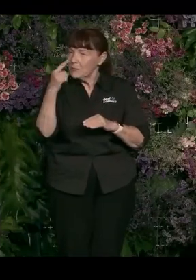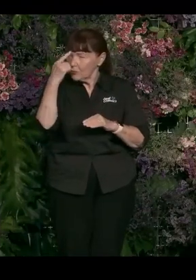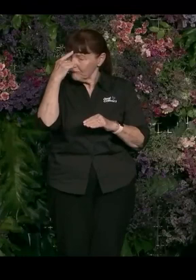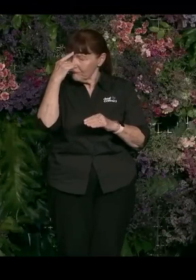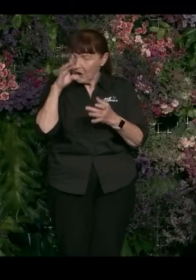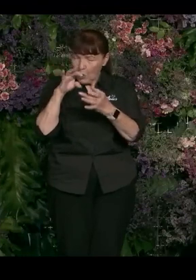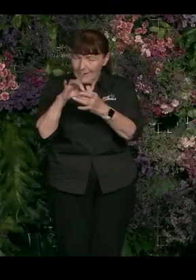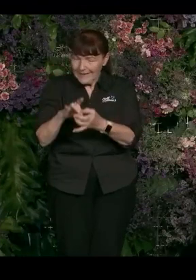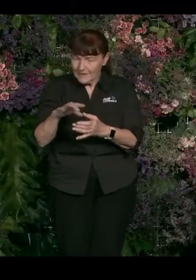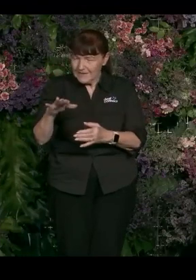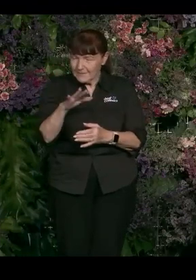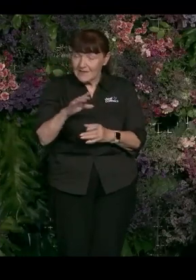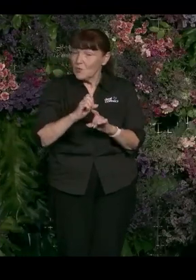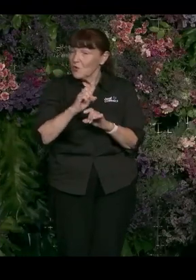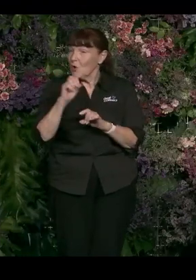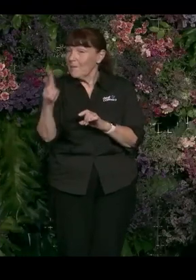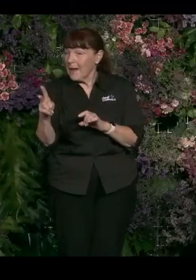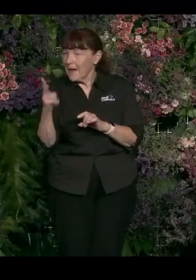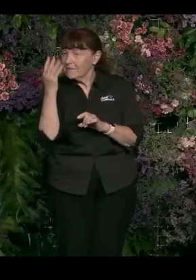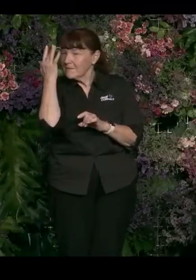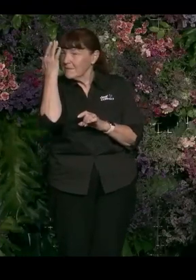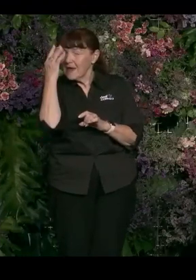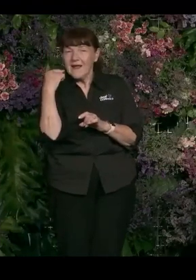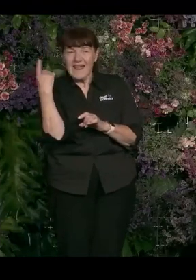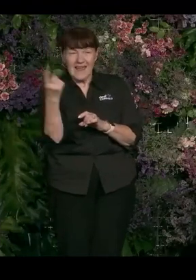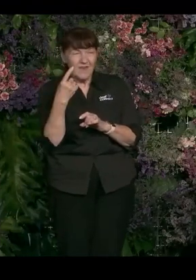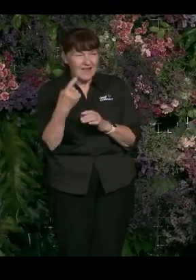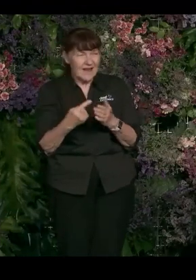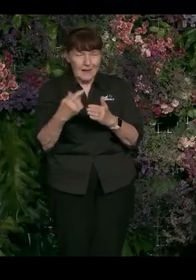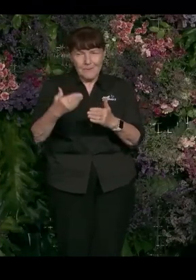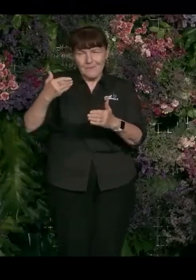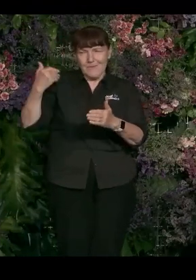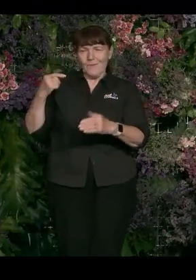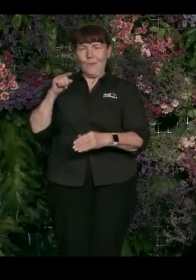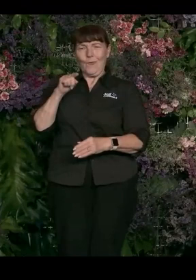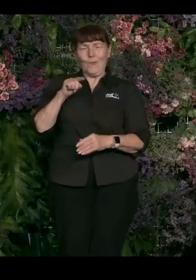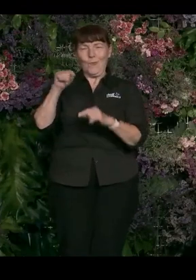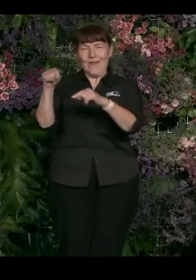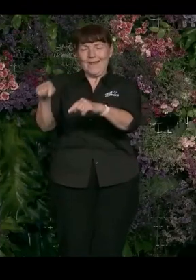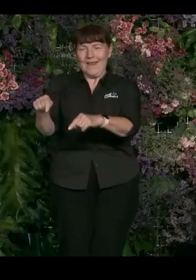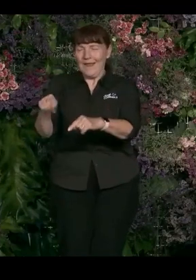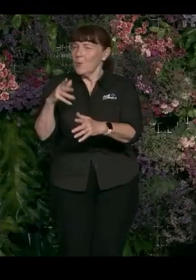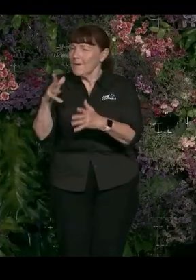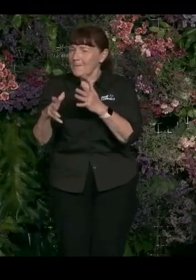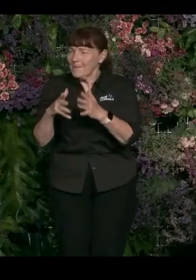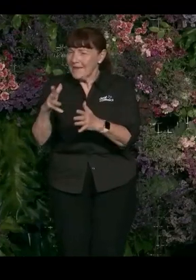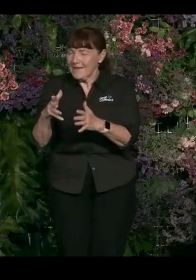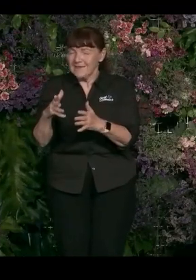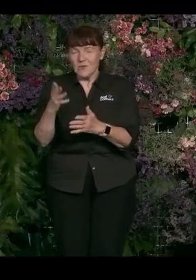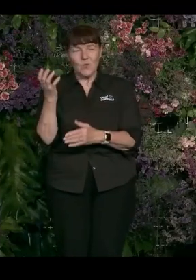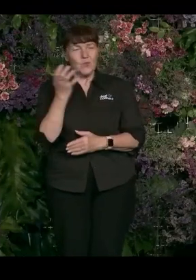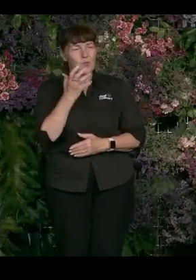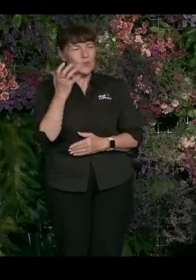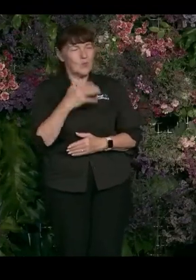place again, have a think about that. Have a think about everything that's come before you and what that means and where you are because it's a really